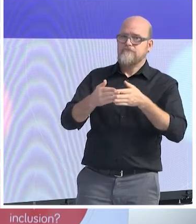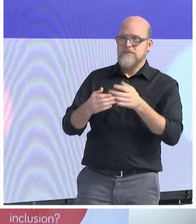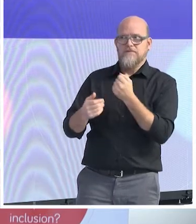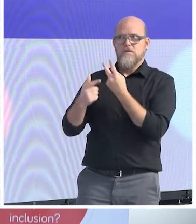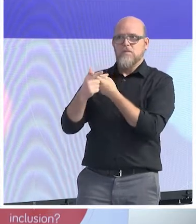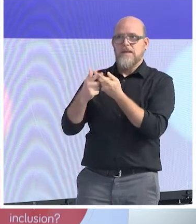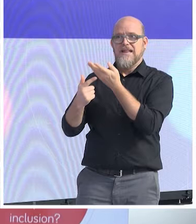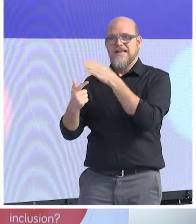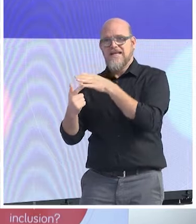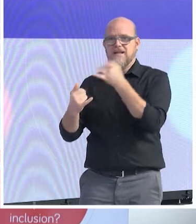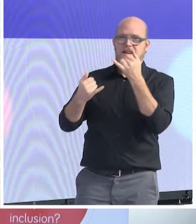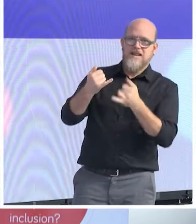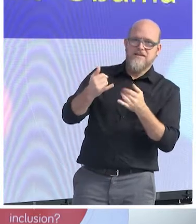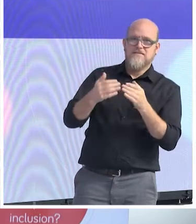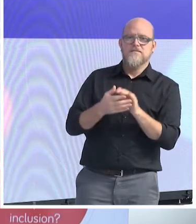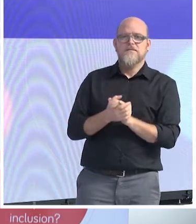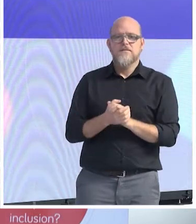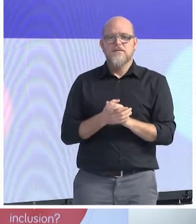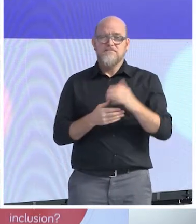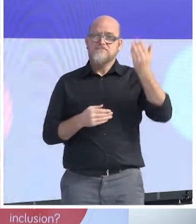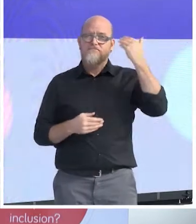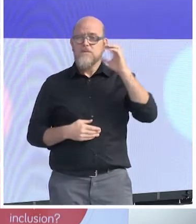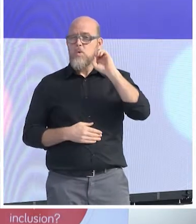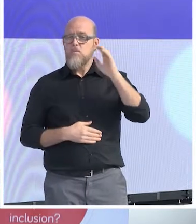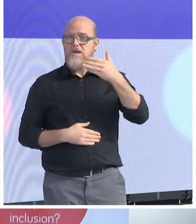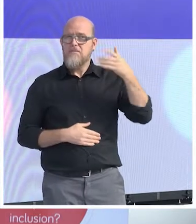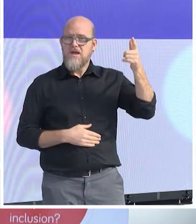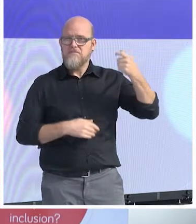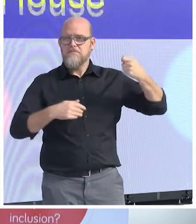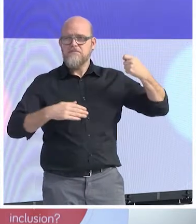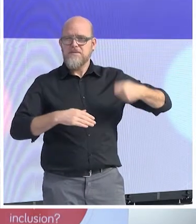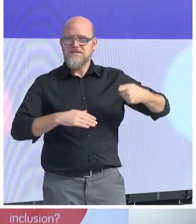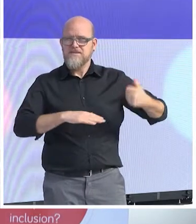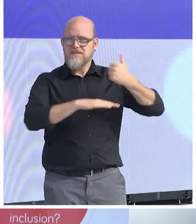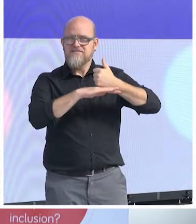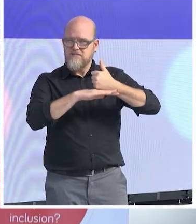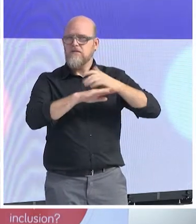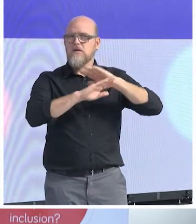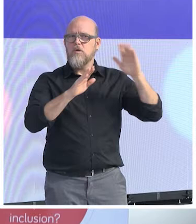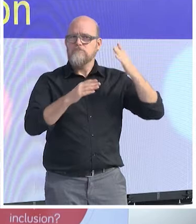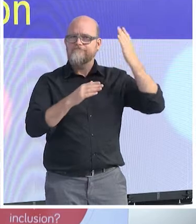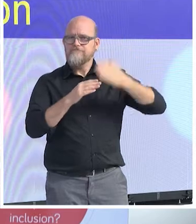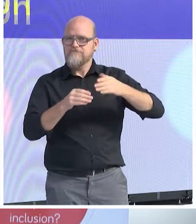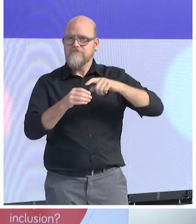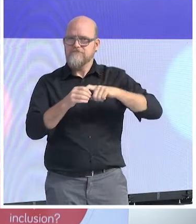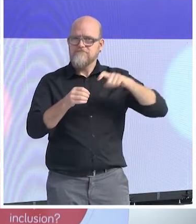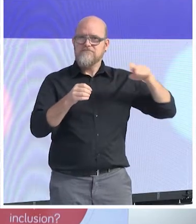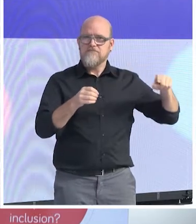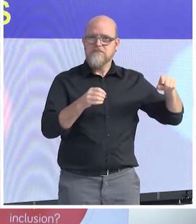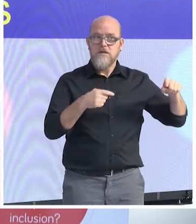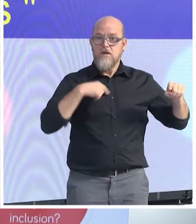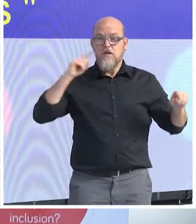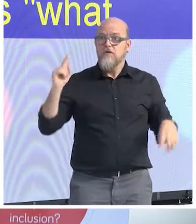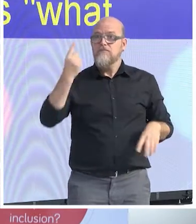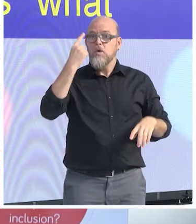of the White House office, the first question that he was asked was, what if we were wrong? Not